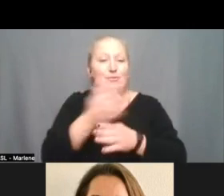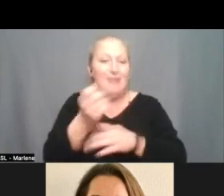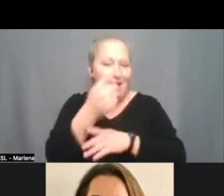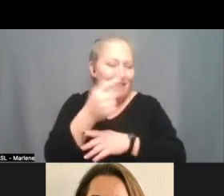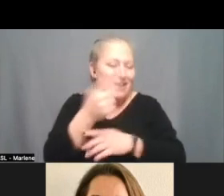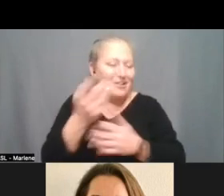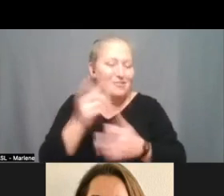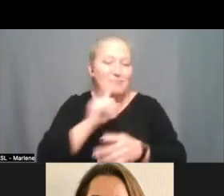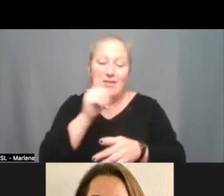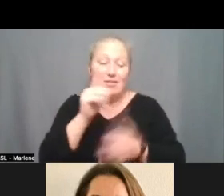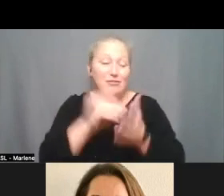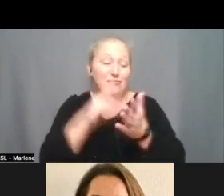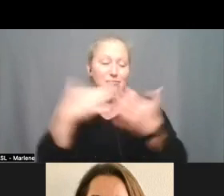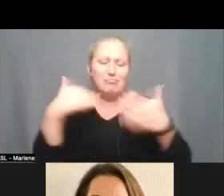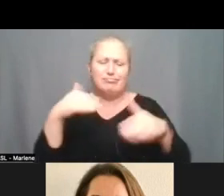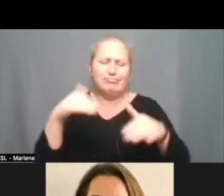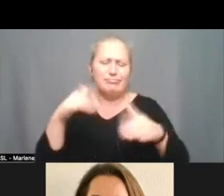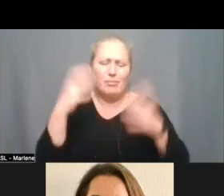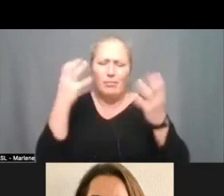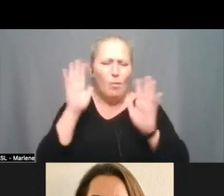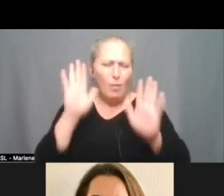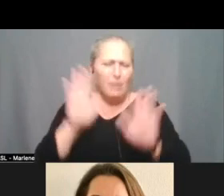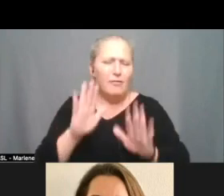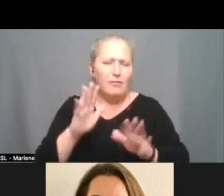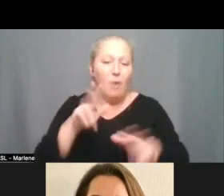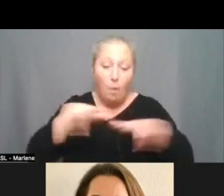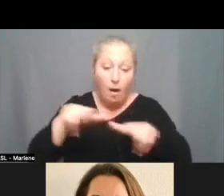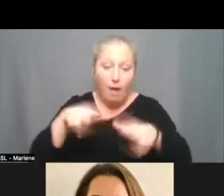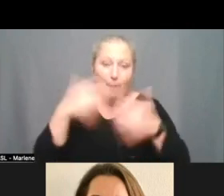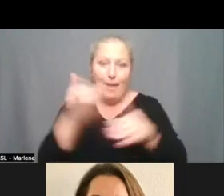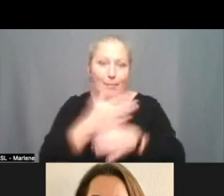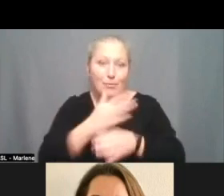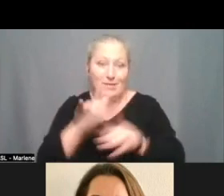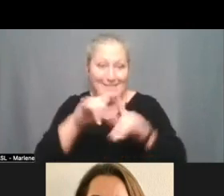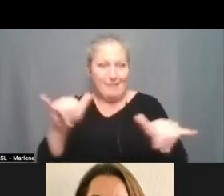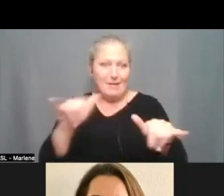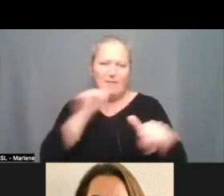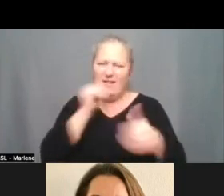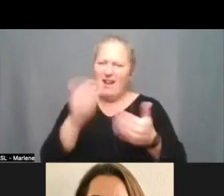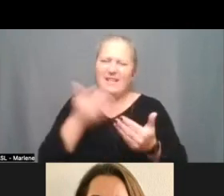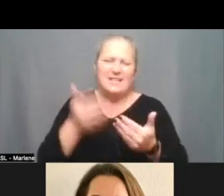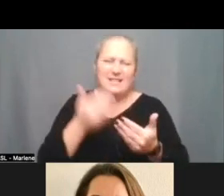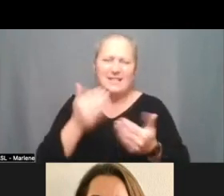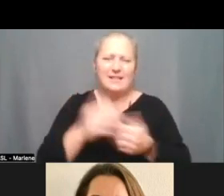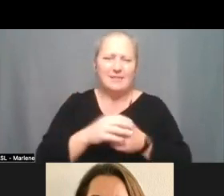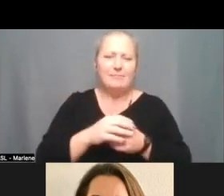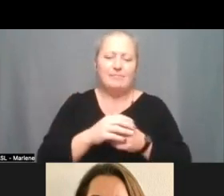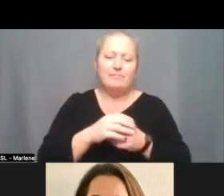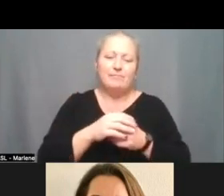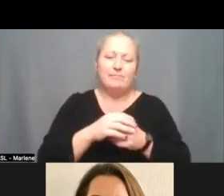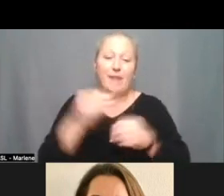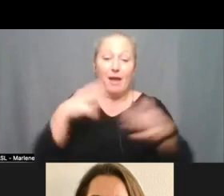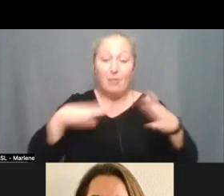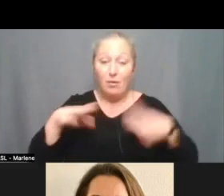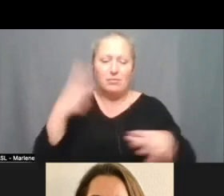just flawless so they're walking and playing at the same time and that's not easy to do and their outfits were just